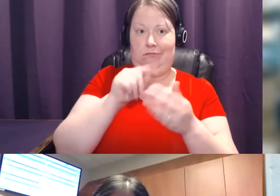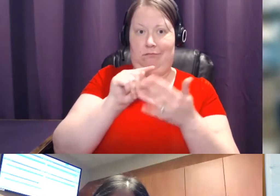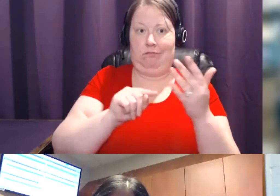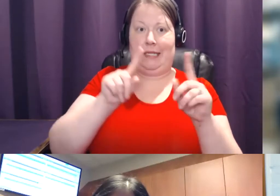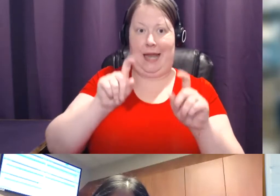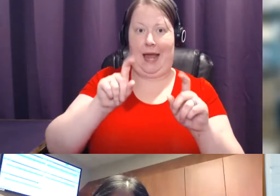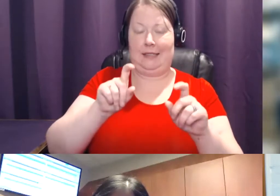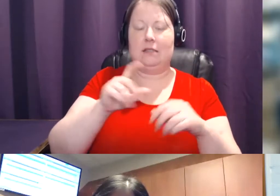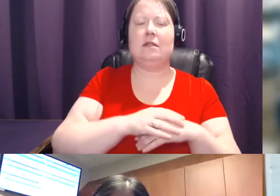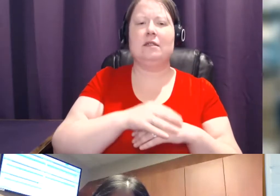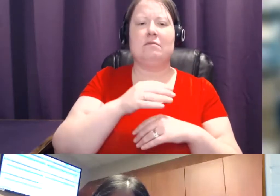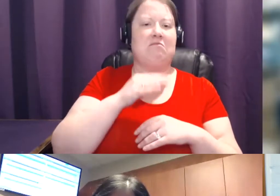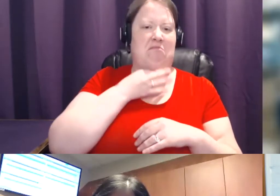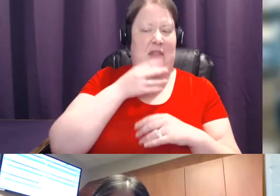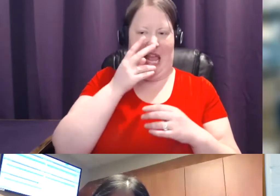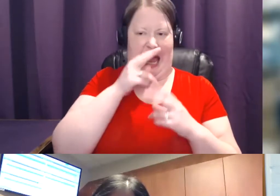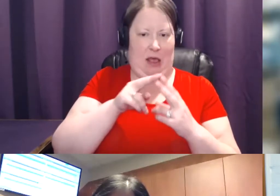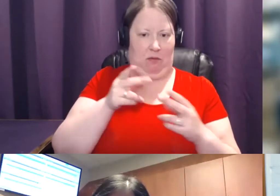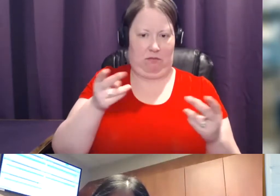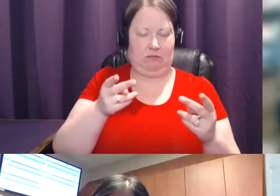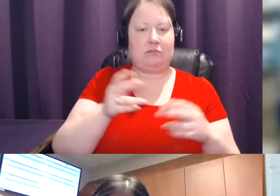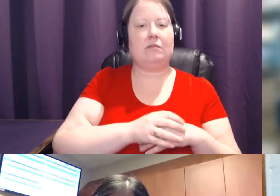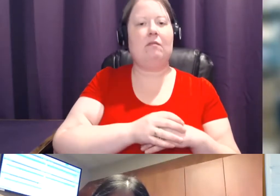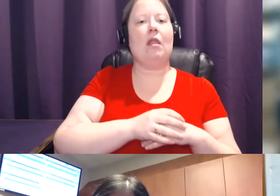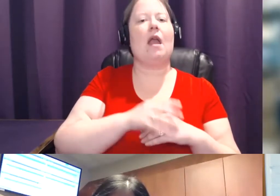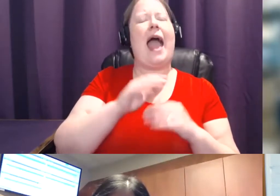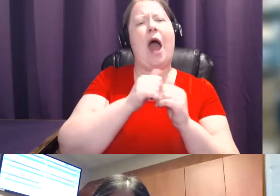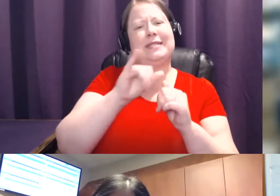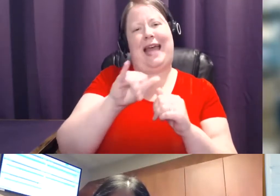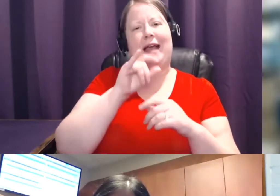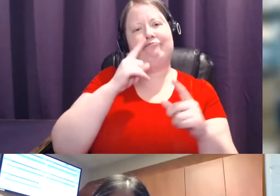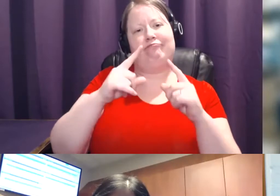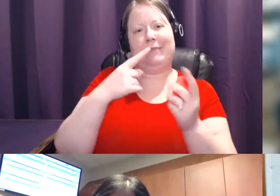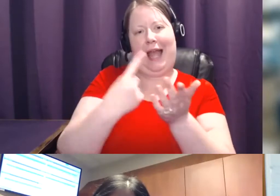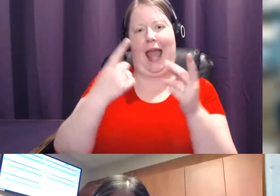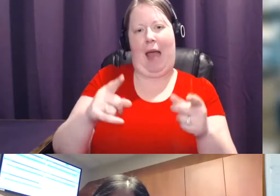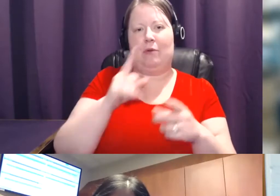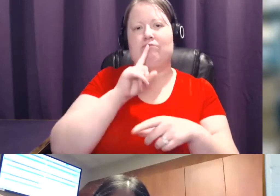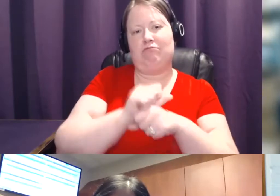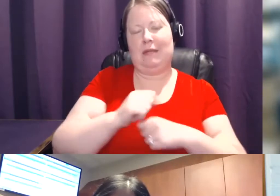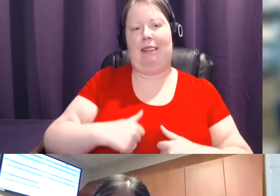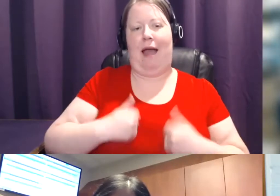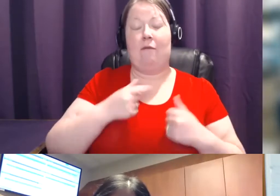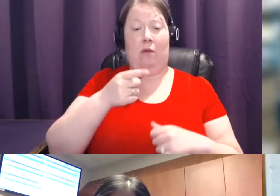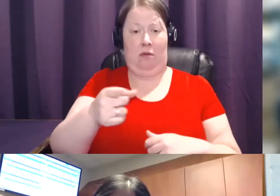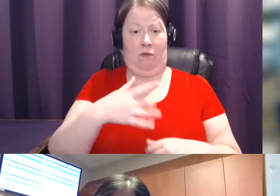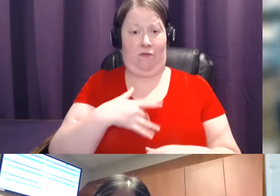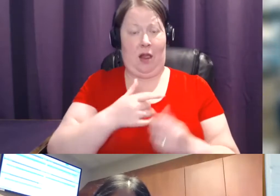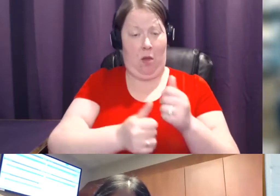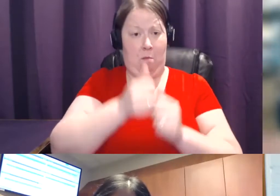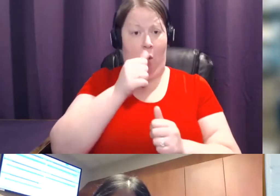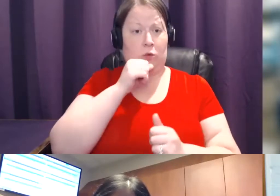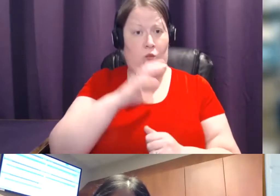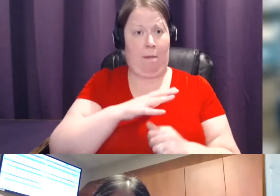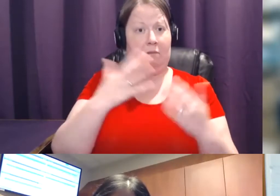one. How does that conversation play out in real life with your patients when they come in? Do you find that most people actually most women have heard of dense